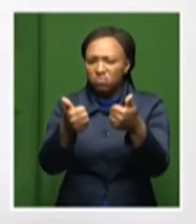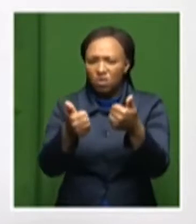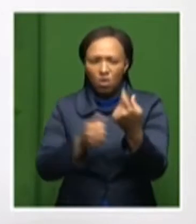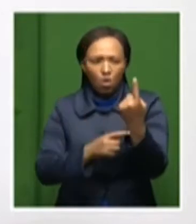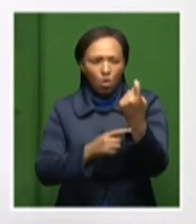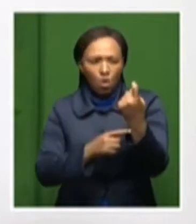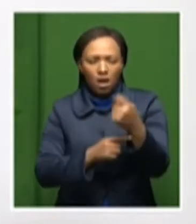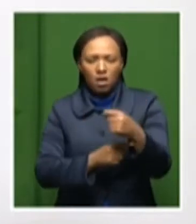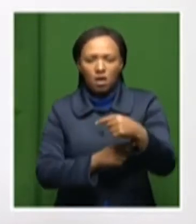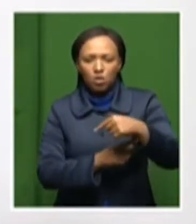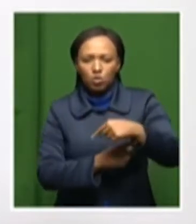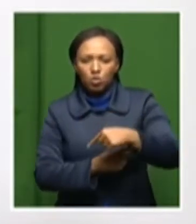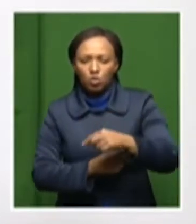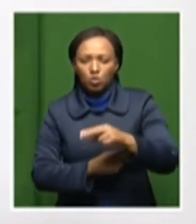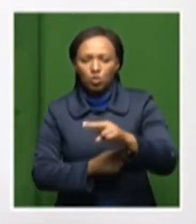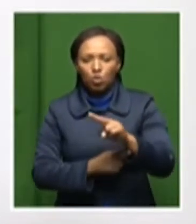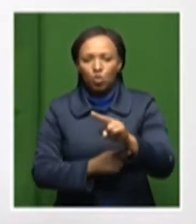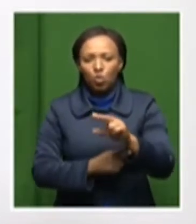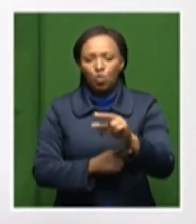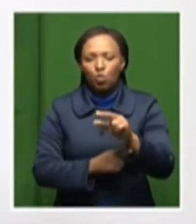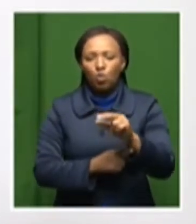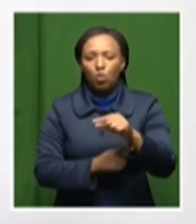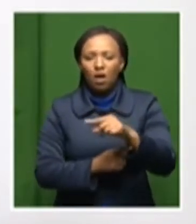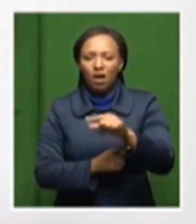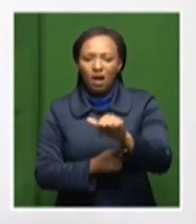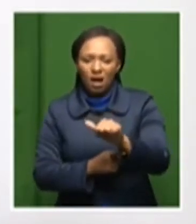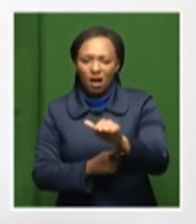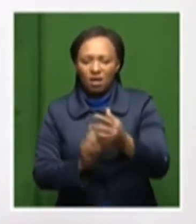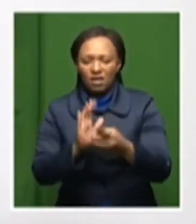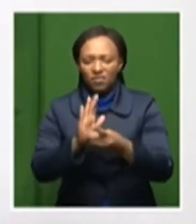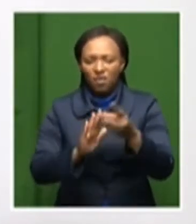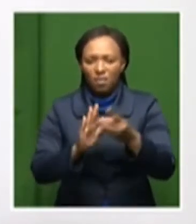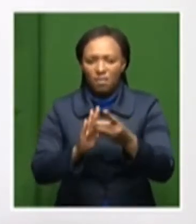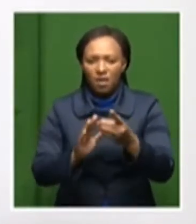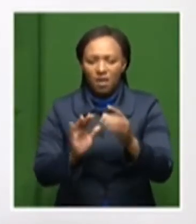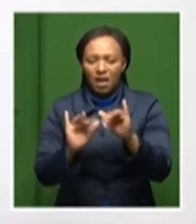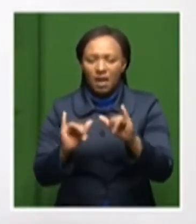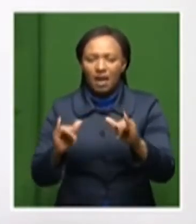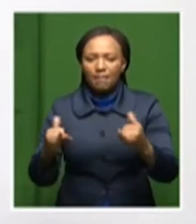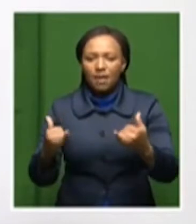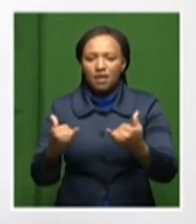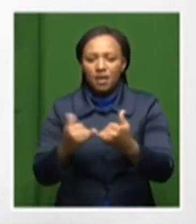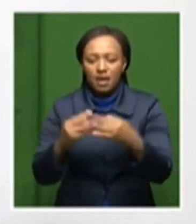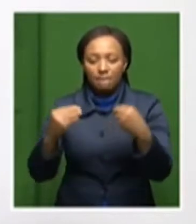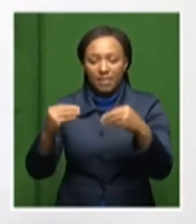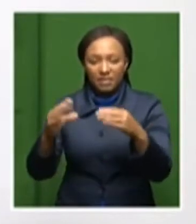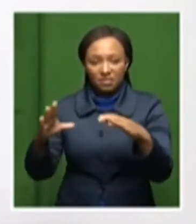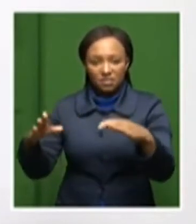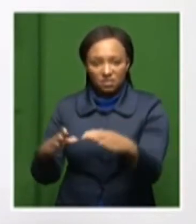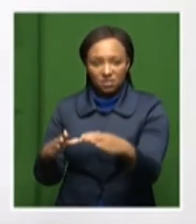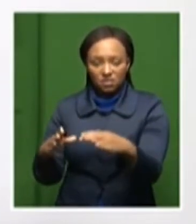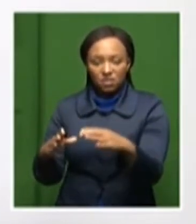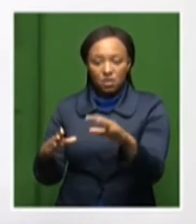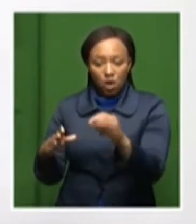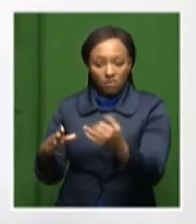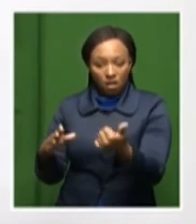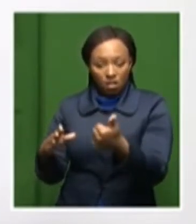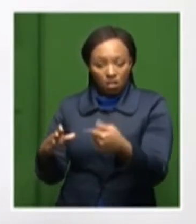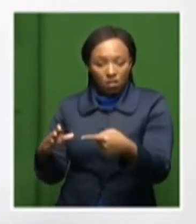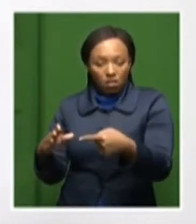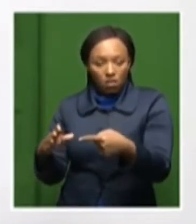Company, the corporation that we've got, has developed a great proficiency